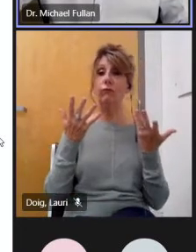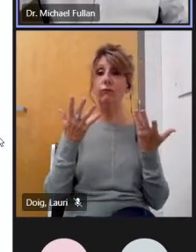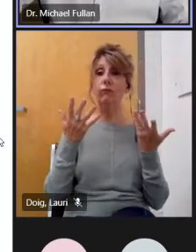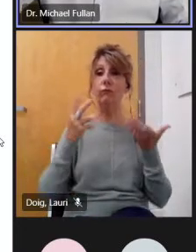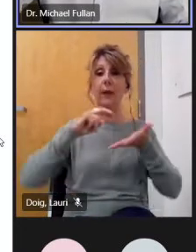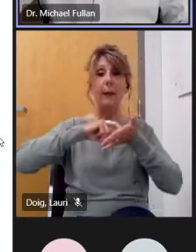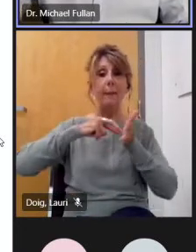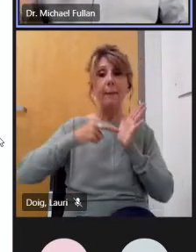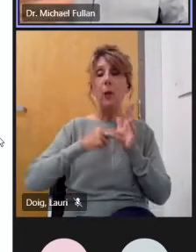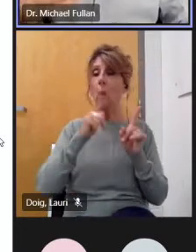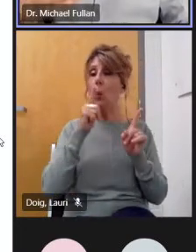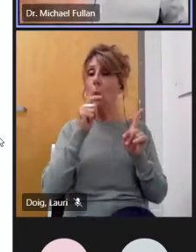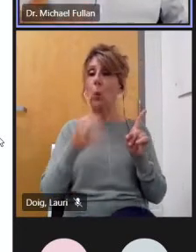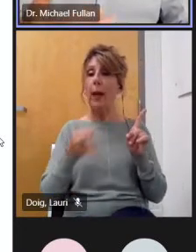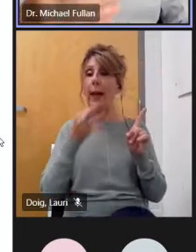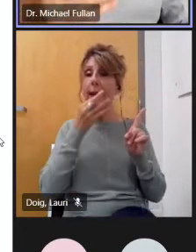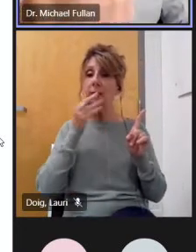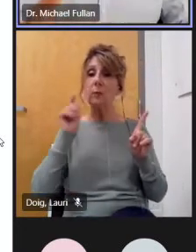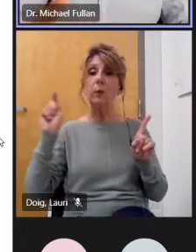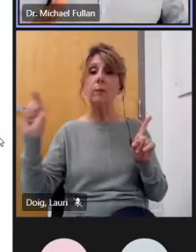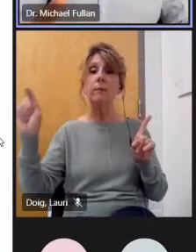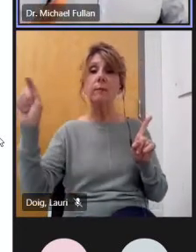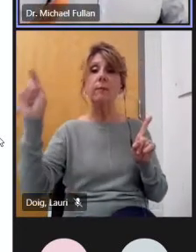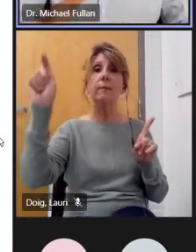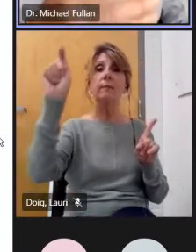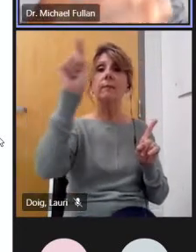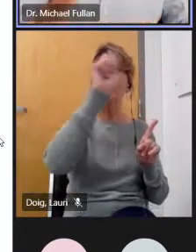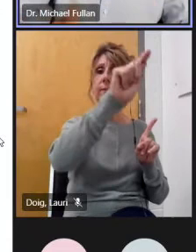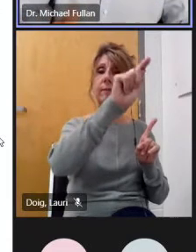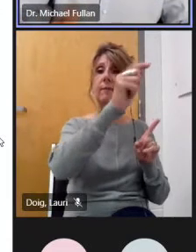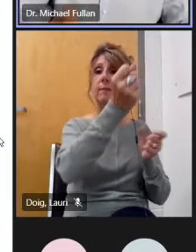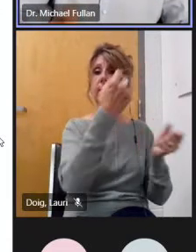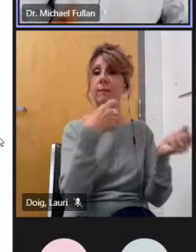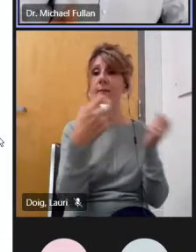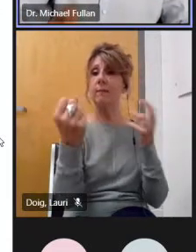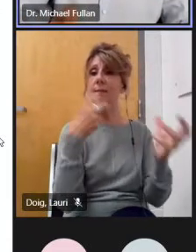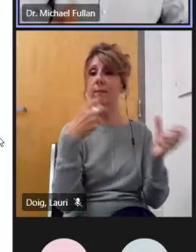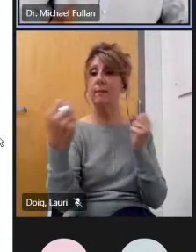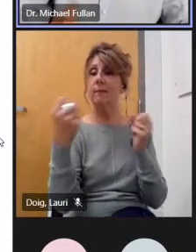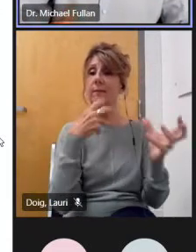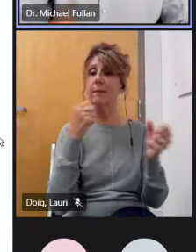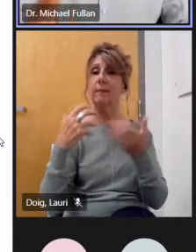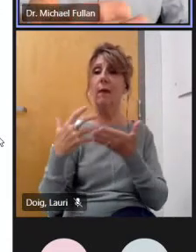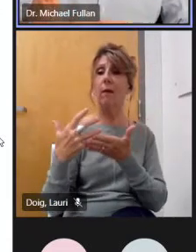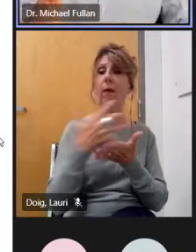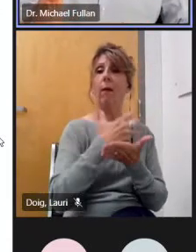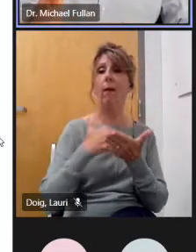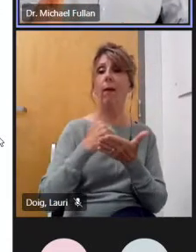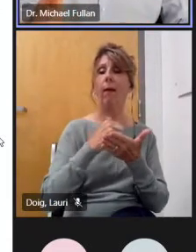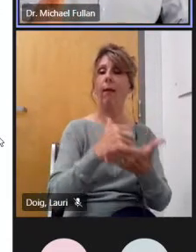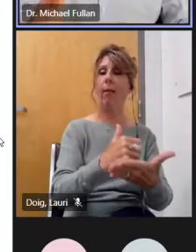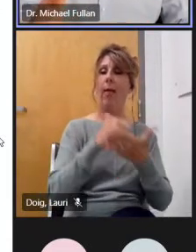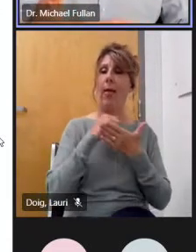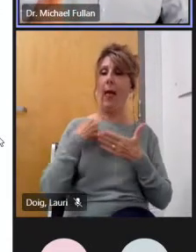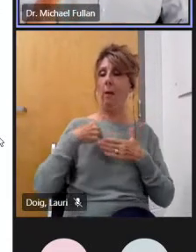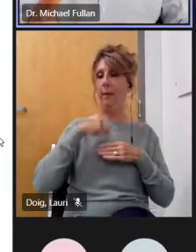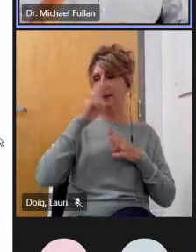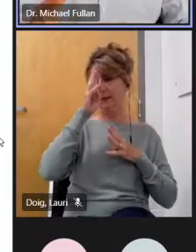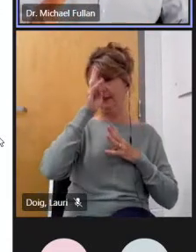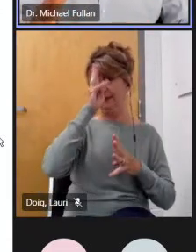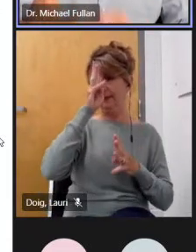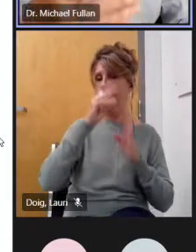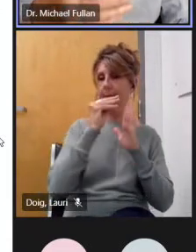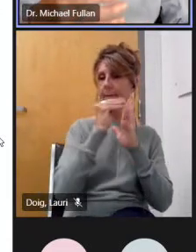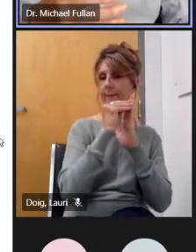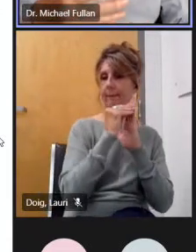practitioners we're getting these ideas and interacting with them sometimes we're testing our own insights other times we're seeing an insight that seems